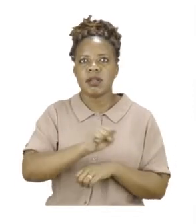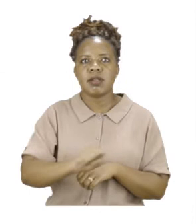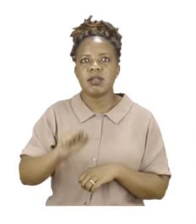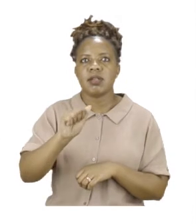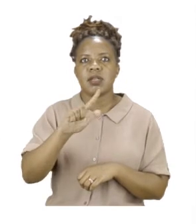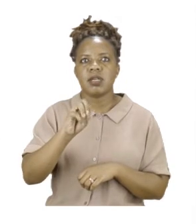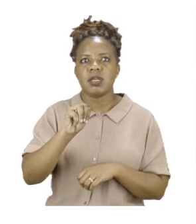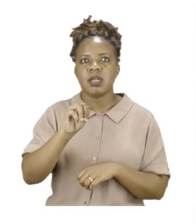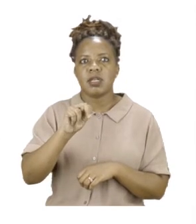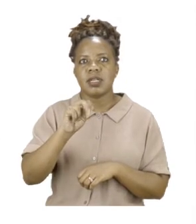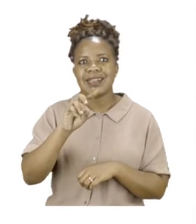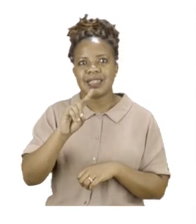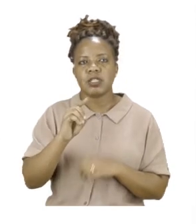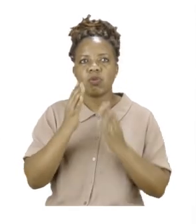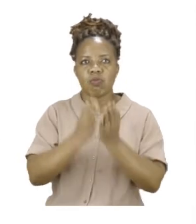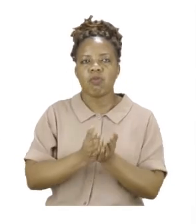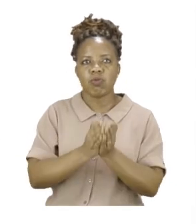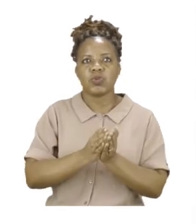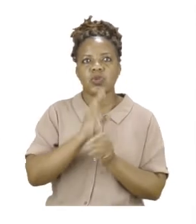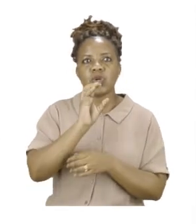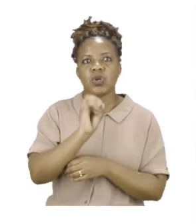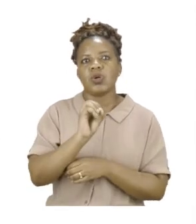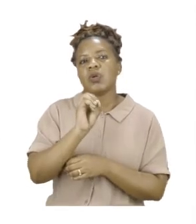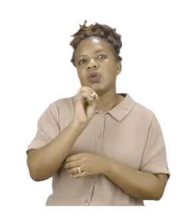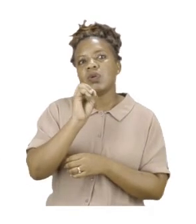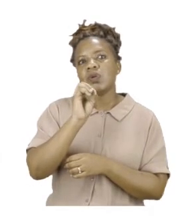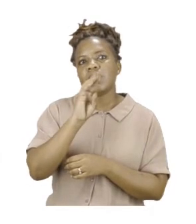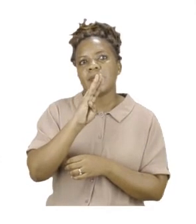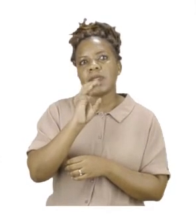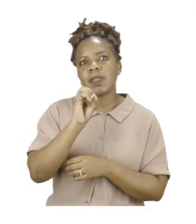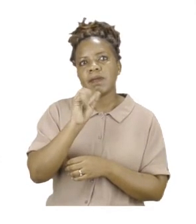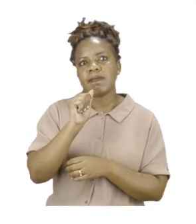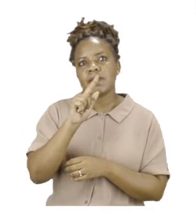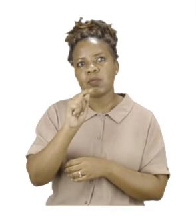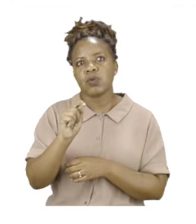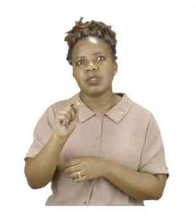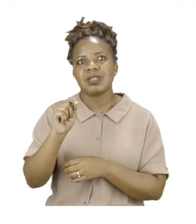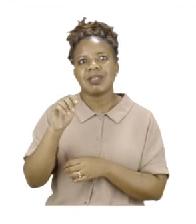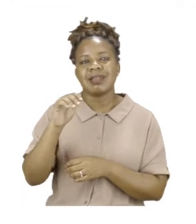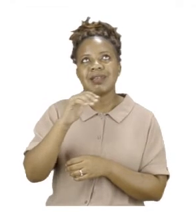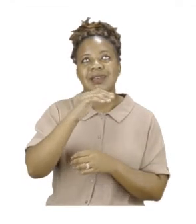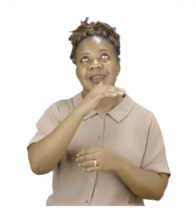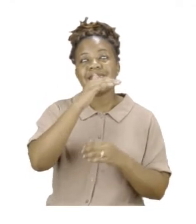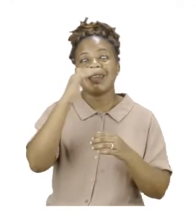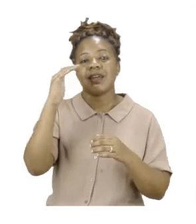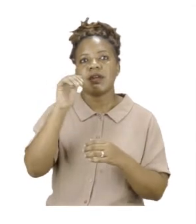Now that we have read all the words in both trucks, let's try and use them now to make sentences.